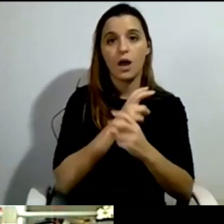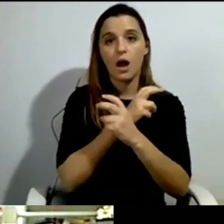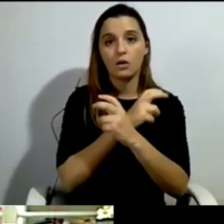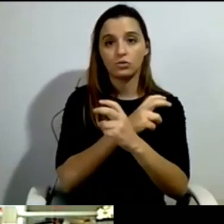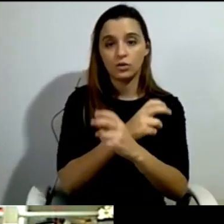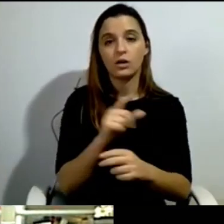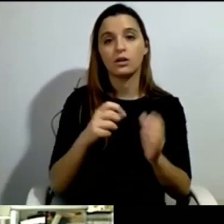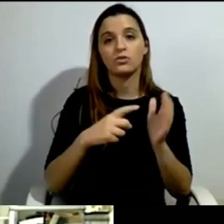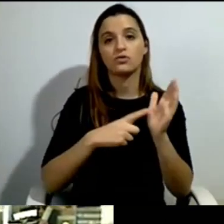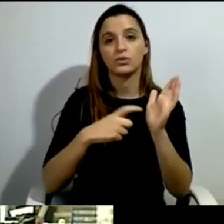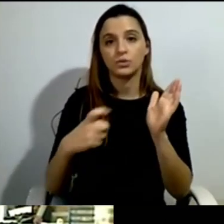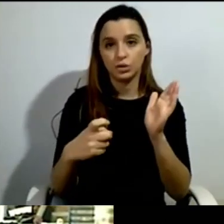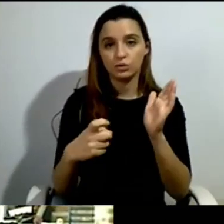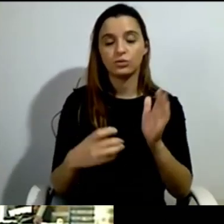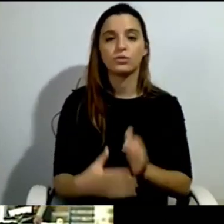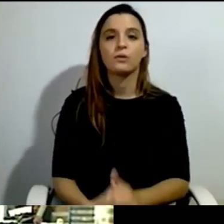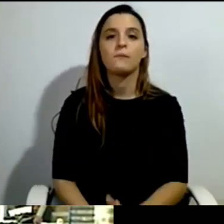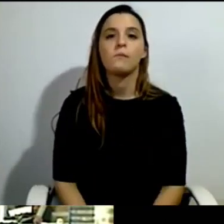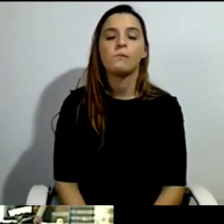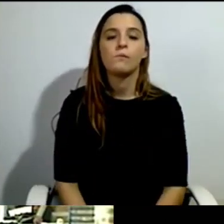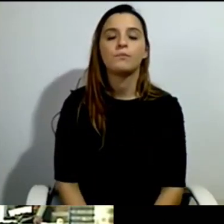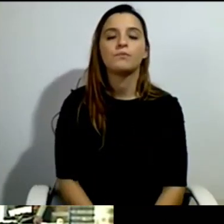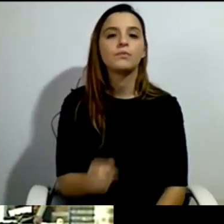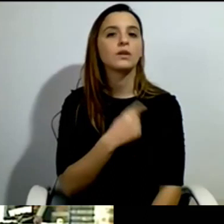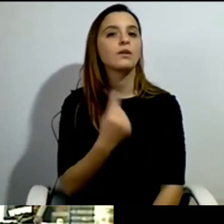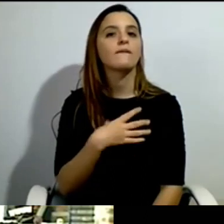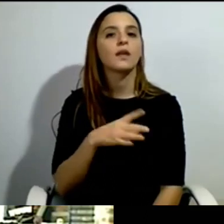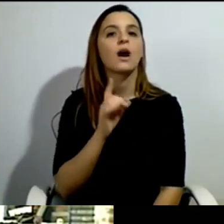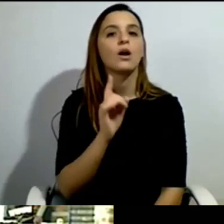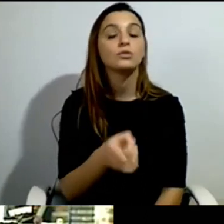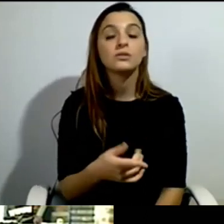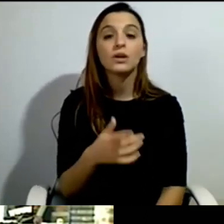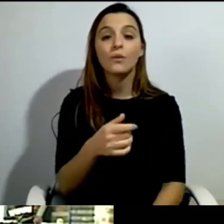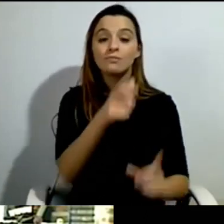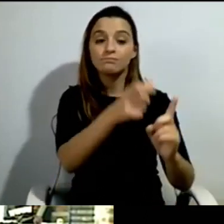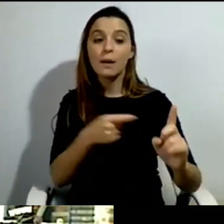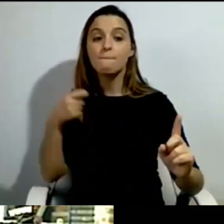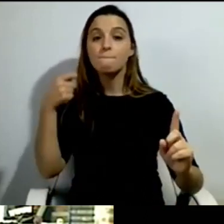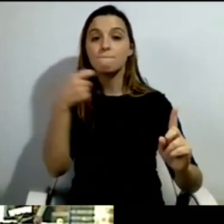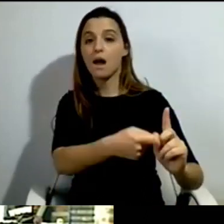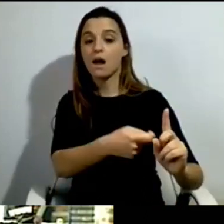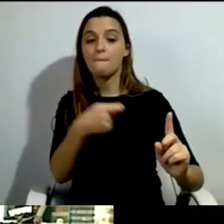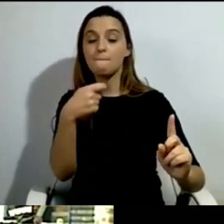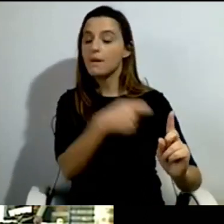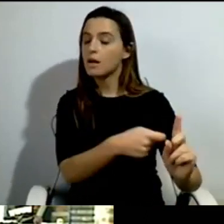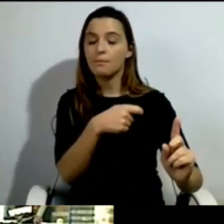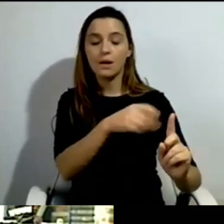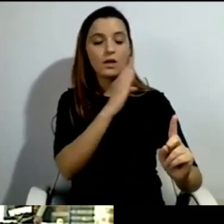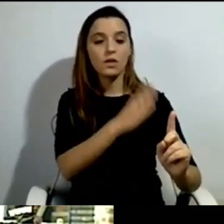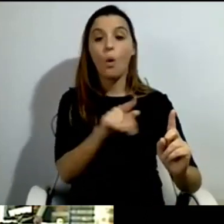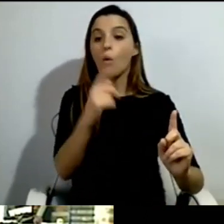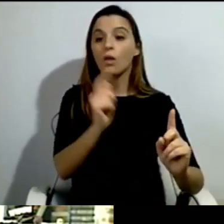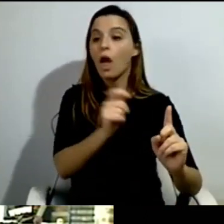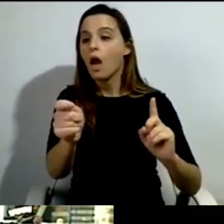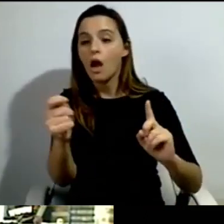payment, direct payment. There is no other solution than direct payment. And we wrote a very extensive